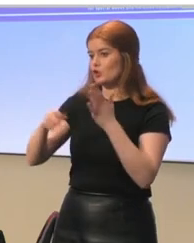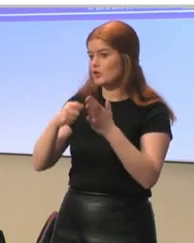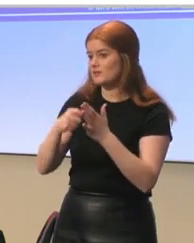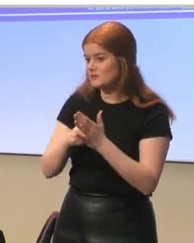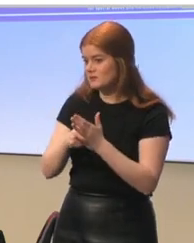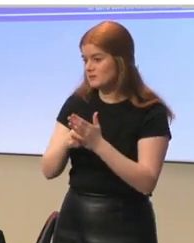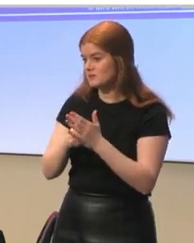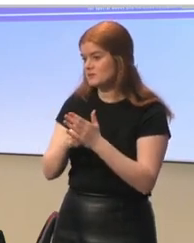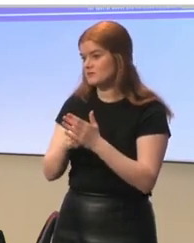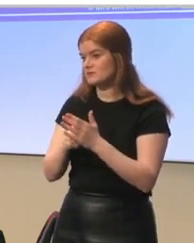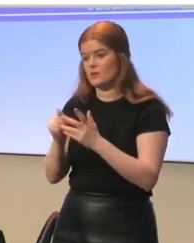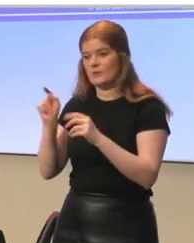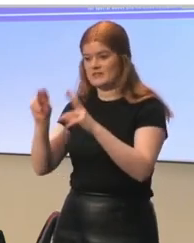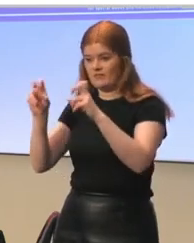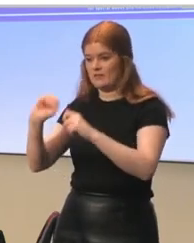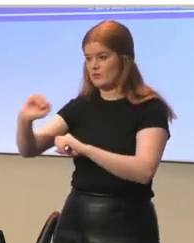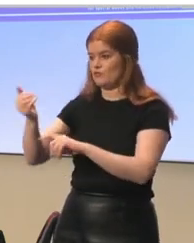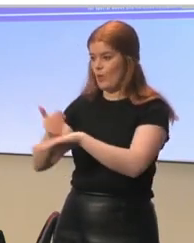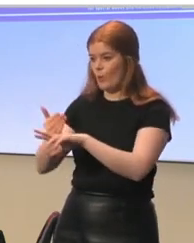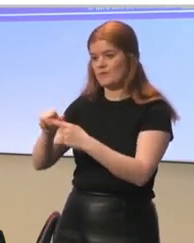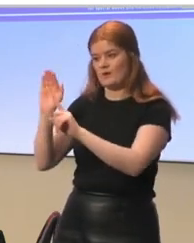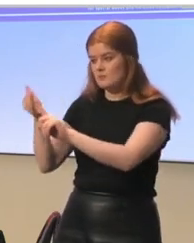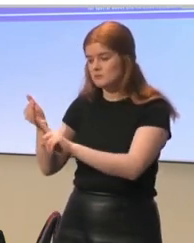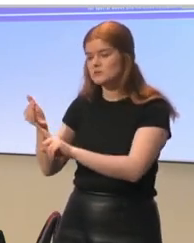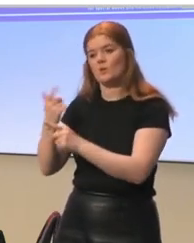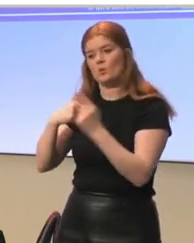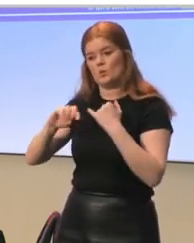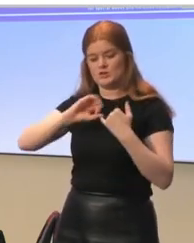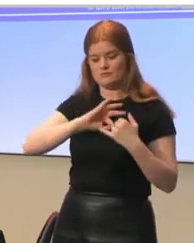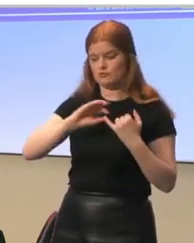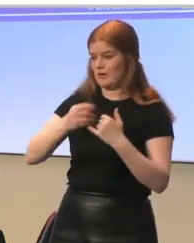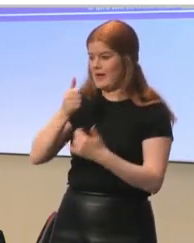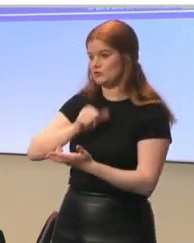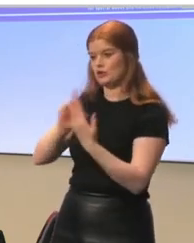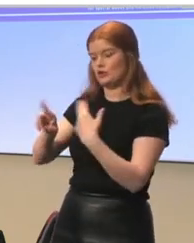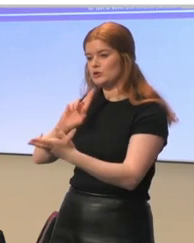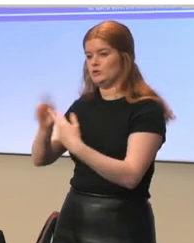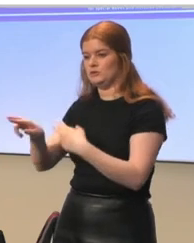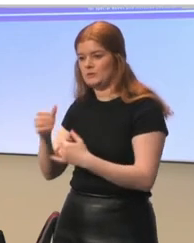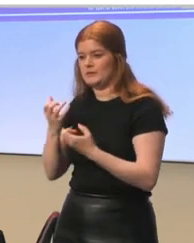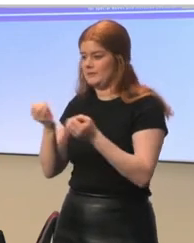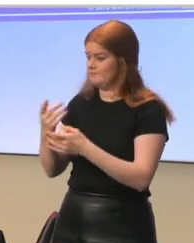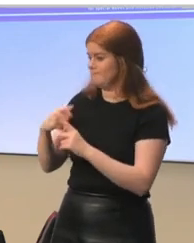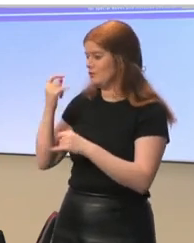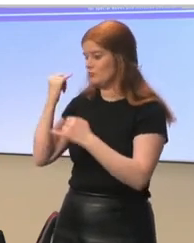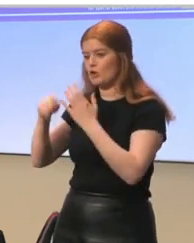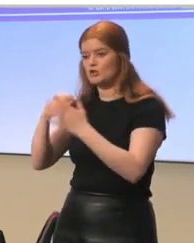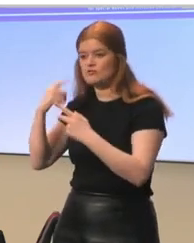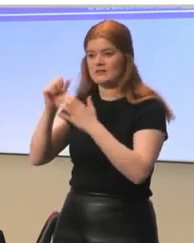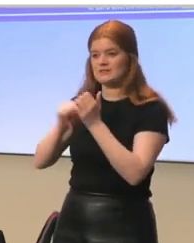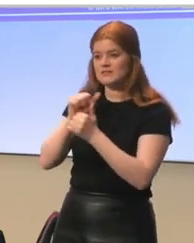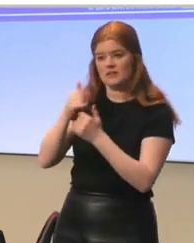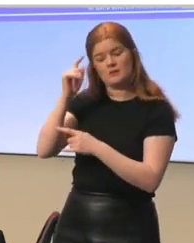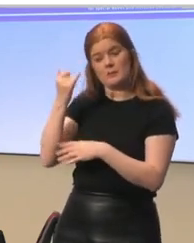They define the goals, the aims. We try to answer those, and we suggest projects or activities.